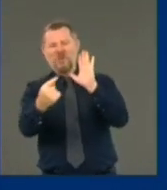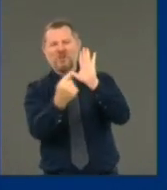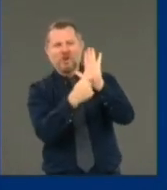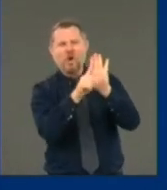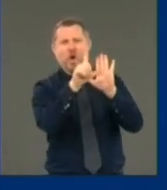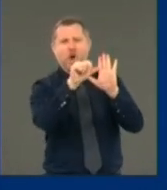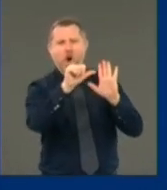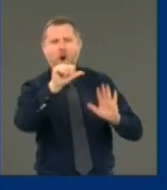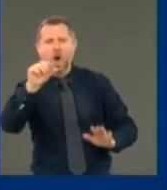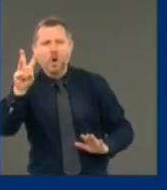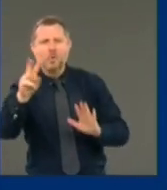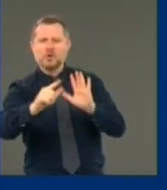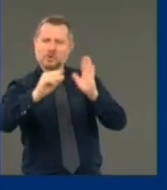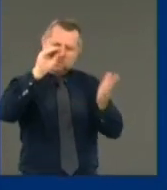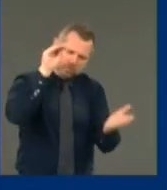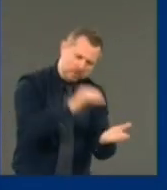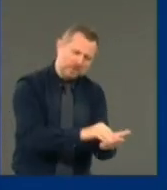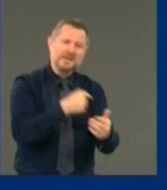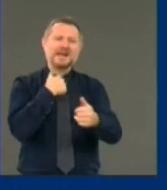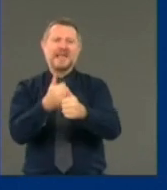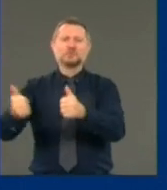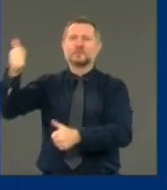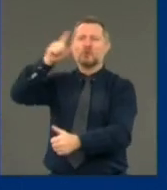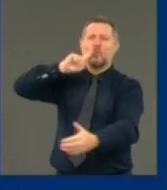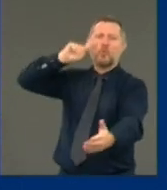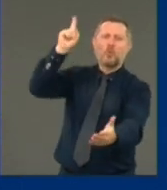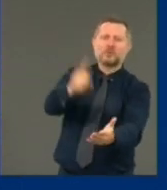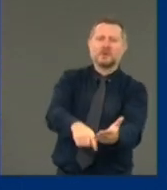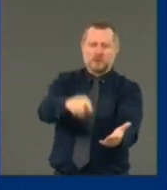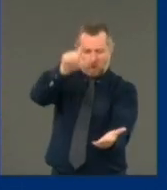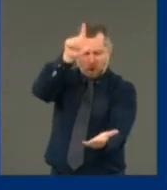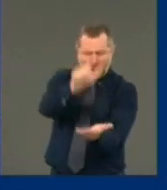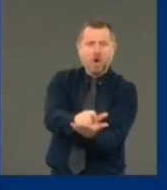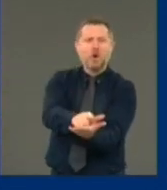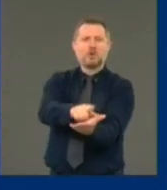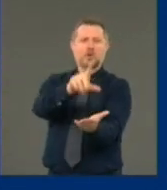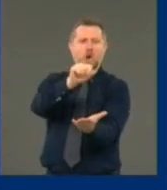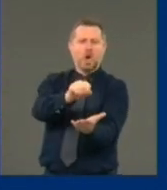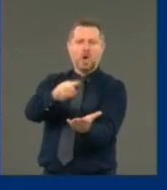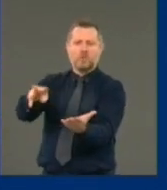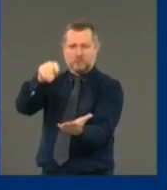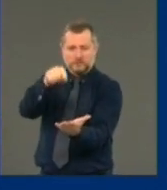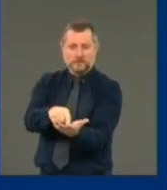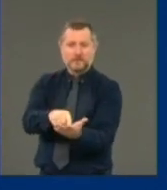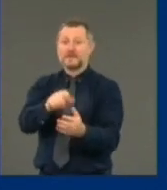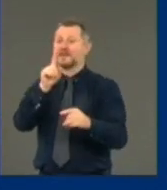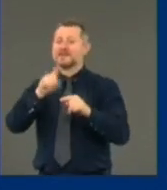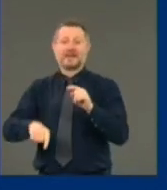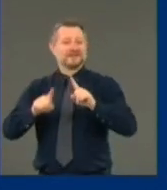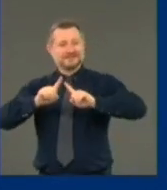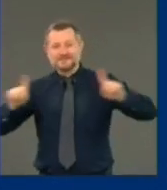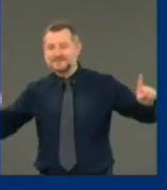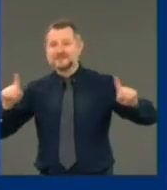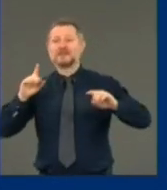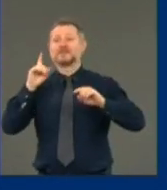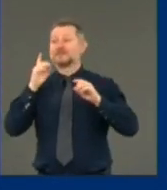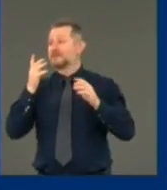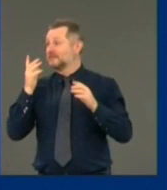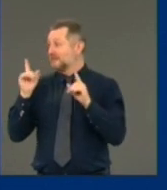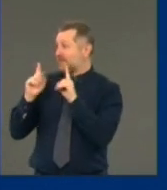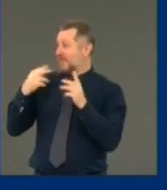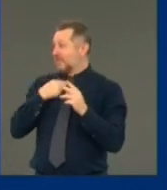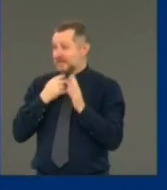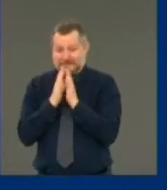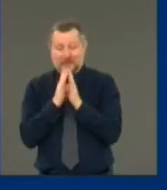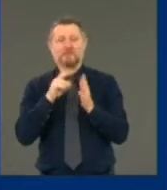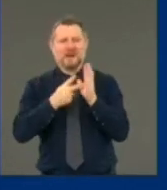order that says it is the law. If you cannot socially distance, you must wear a mask. I also say,